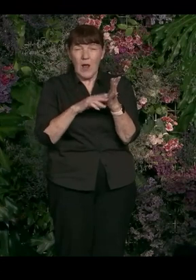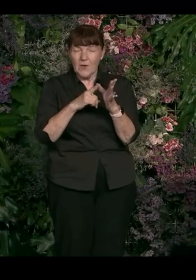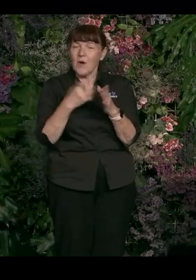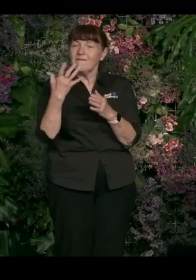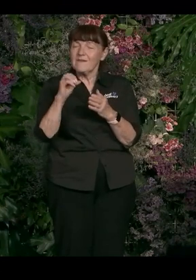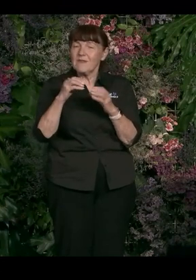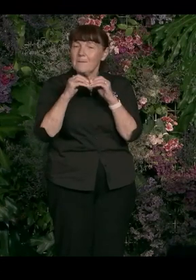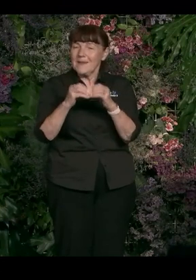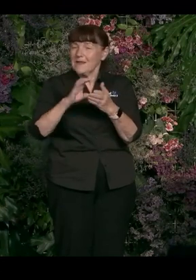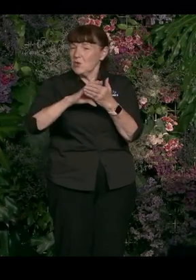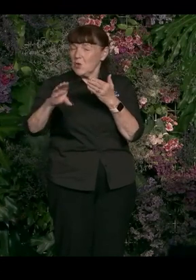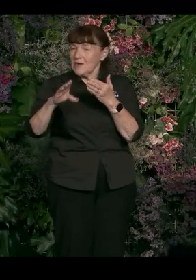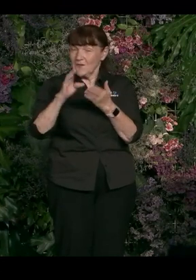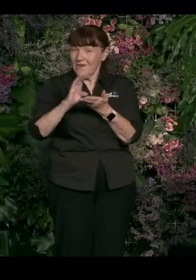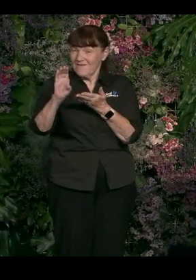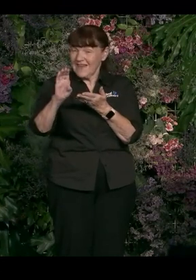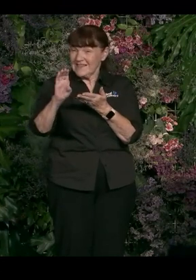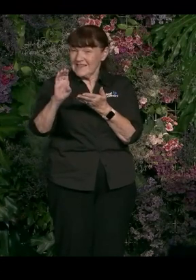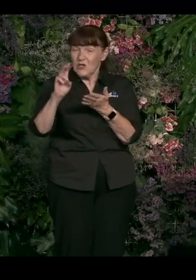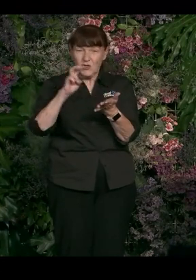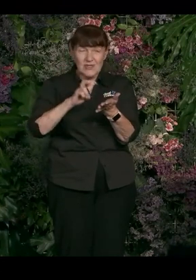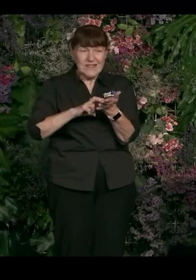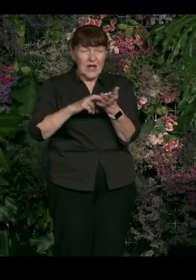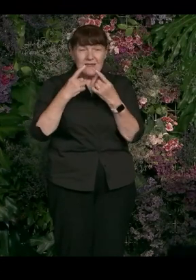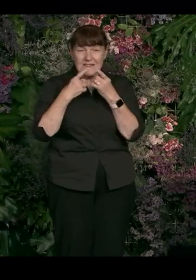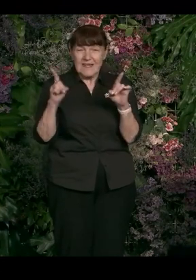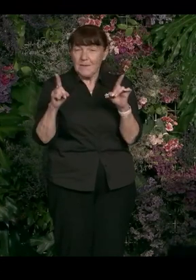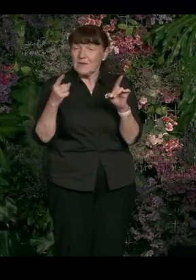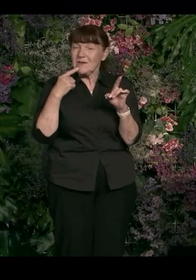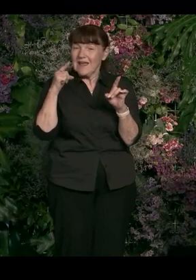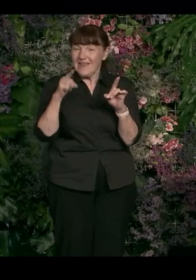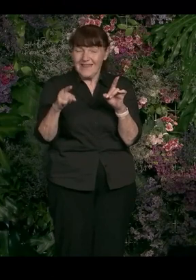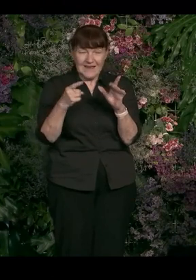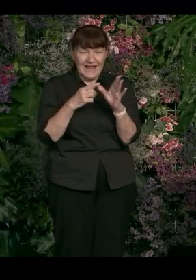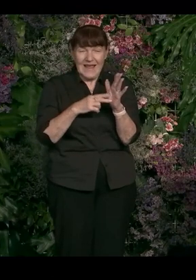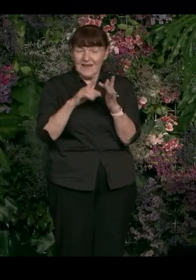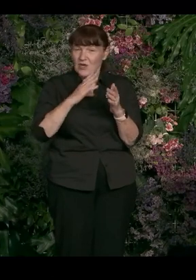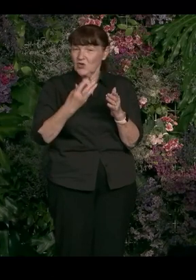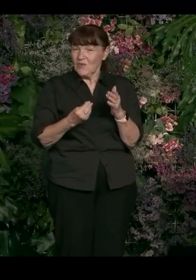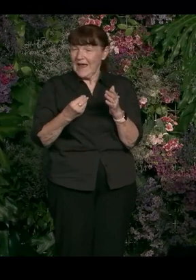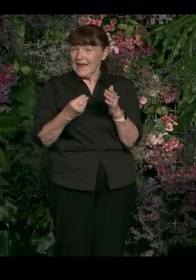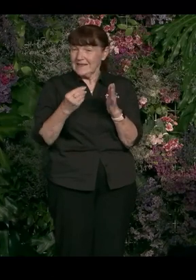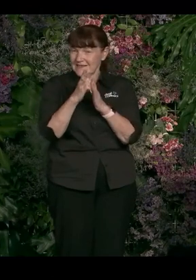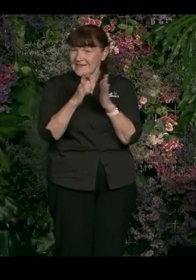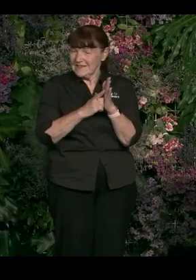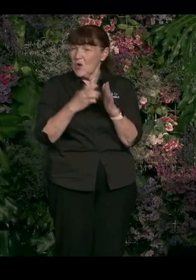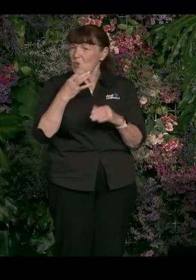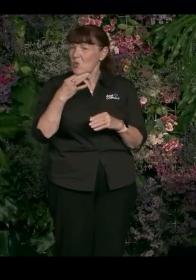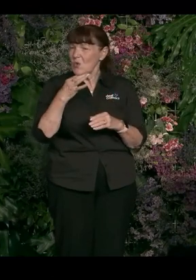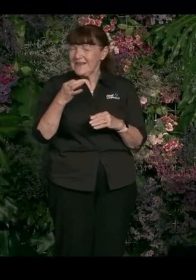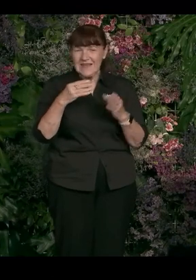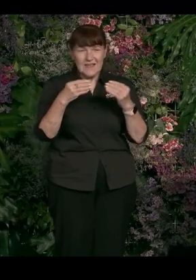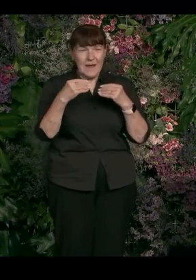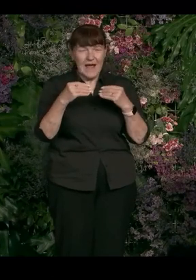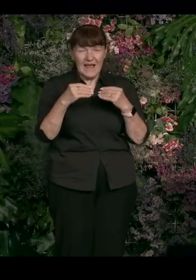of assets that were invested in North Carolina to sign a statement saying that that anti-trans bill created risk in the marketplace and decreased the